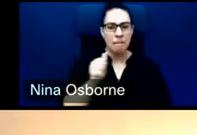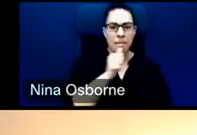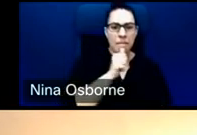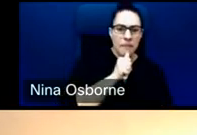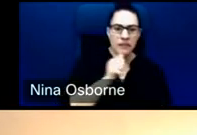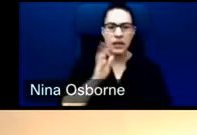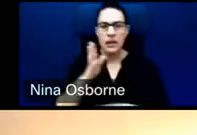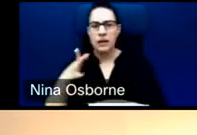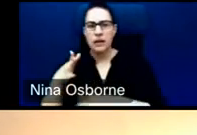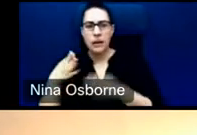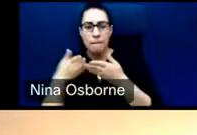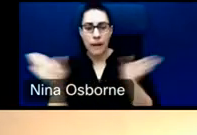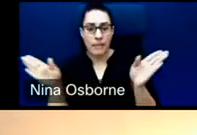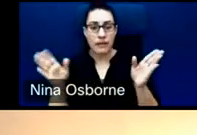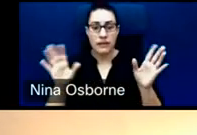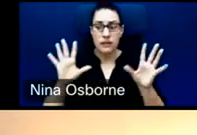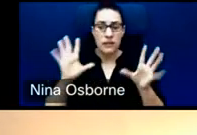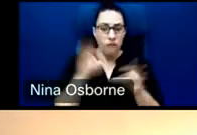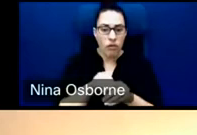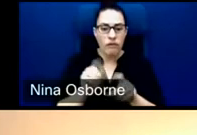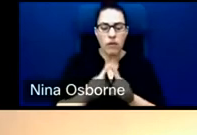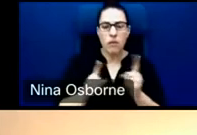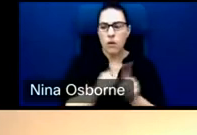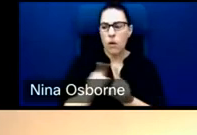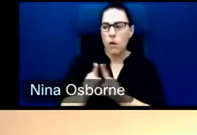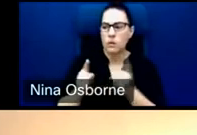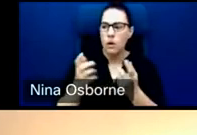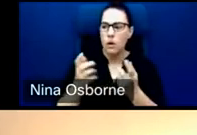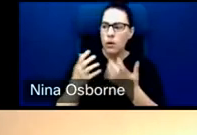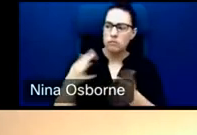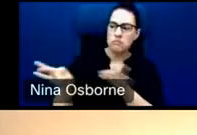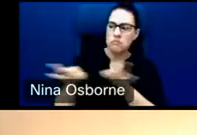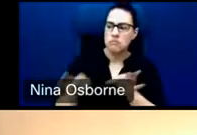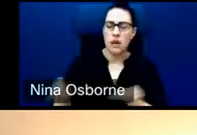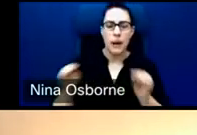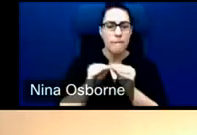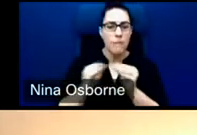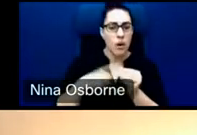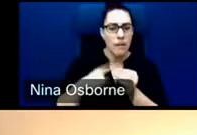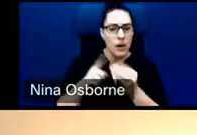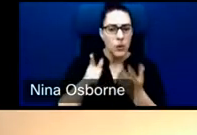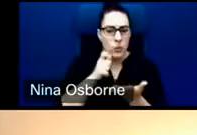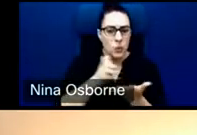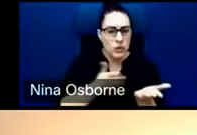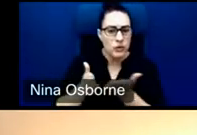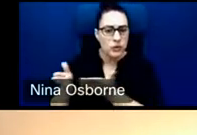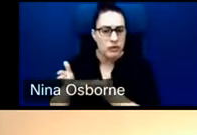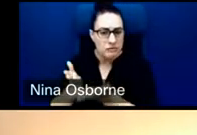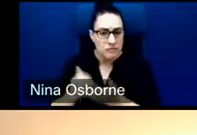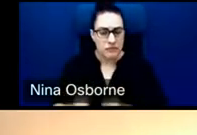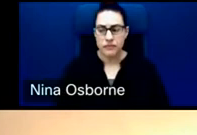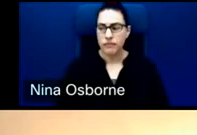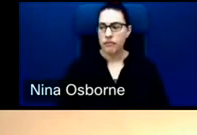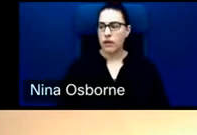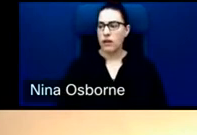or to the implementer or to the individuals that you have the opportunity to serve? I think that's a good way to wrap up this segment. Great. Thanks. Yeah. And